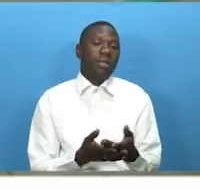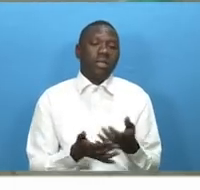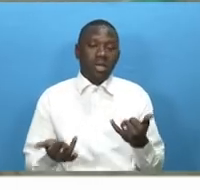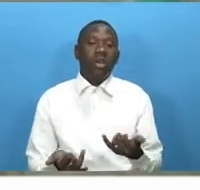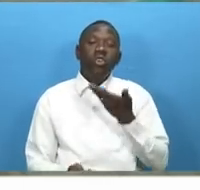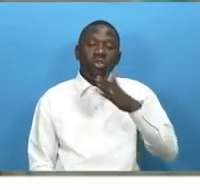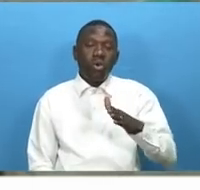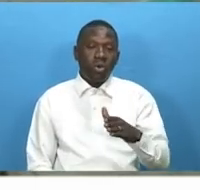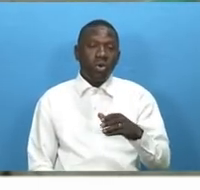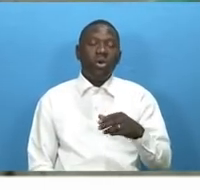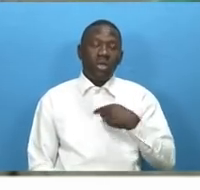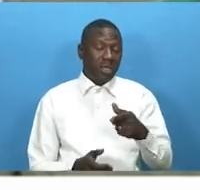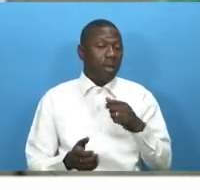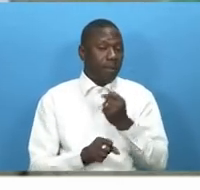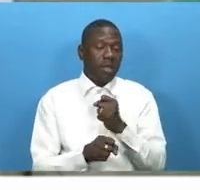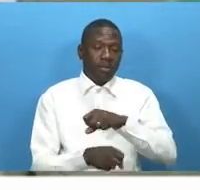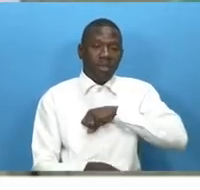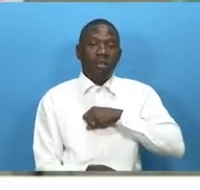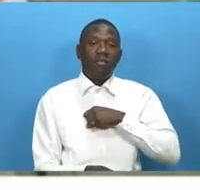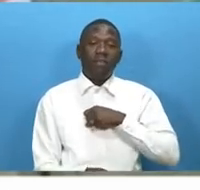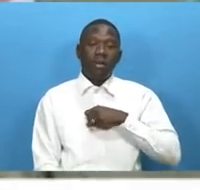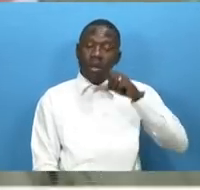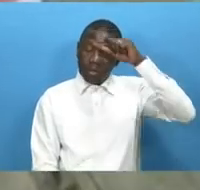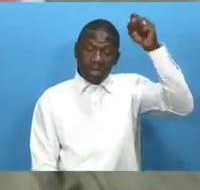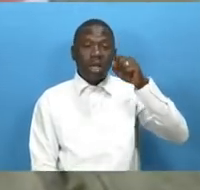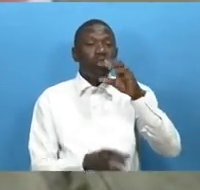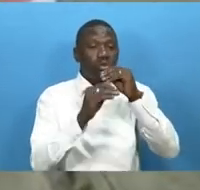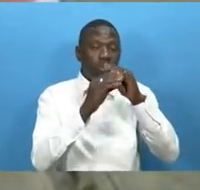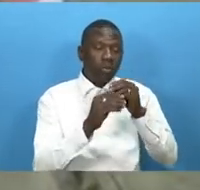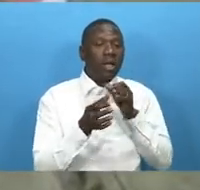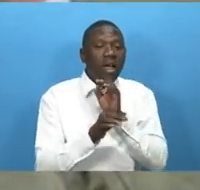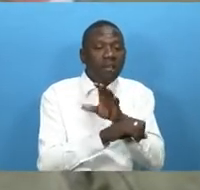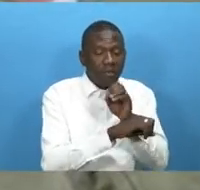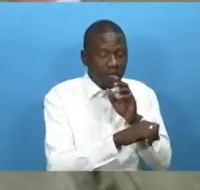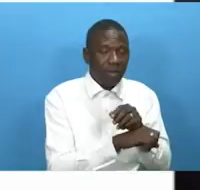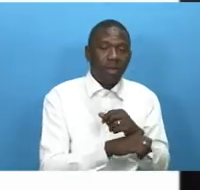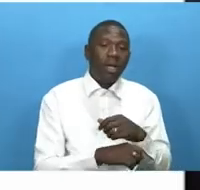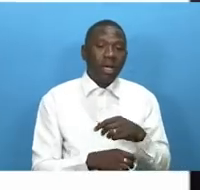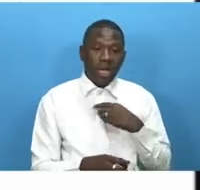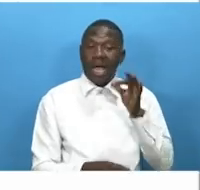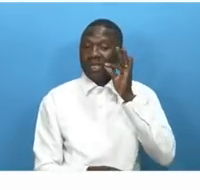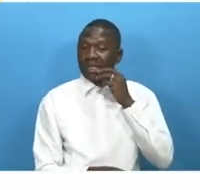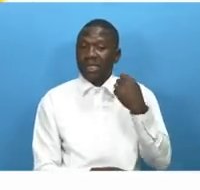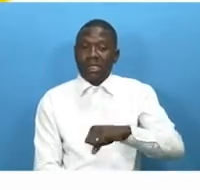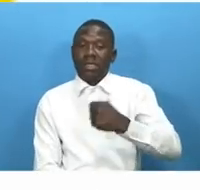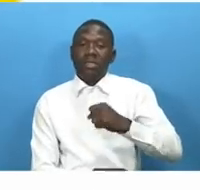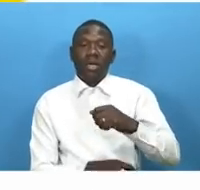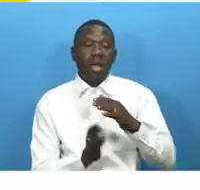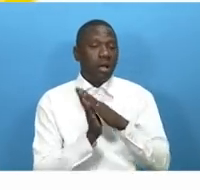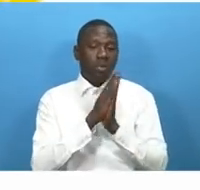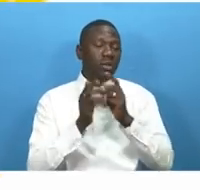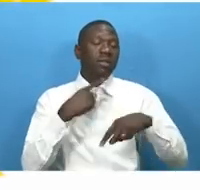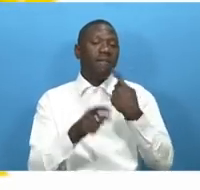made himself an unofficial presidential spokesman by responding to criticism of his father. Former Zimbabwean President